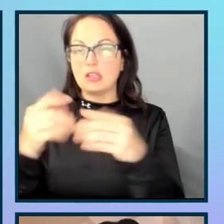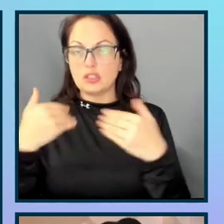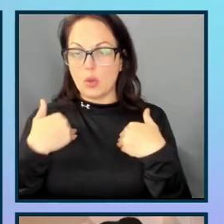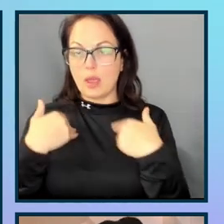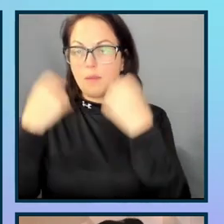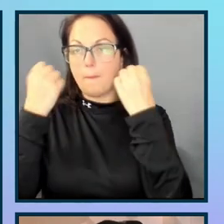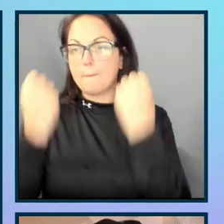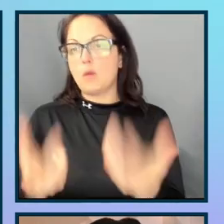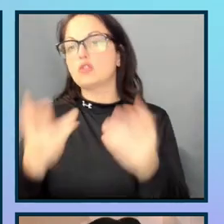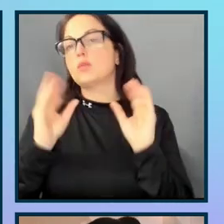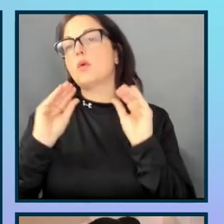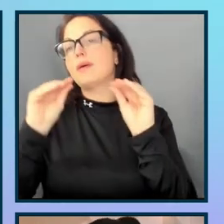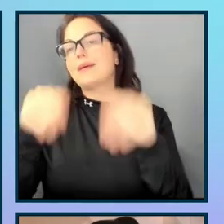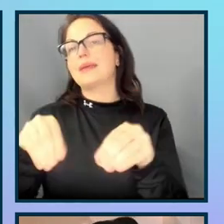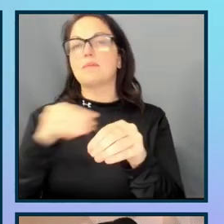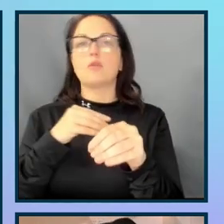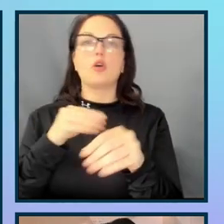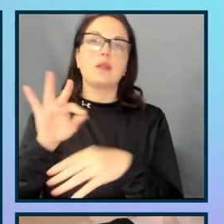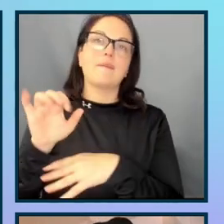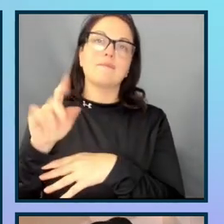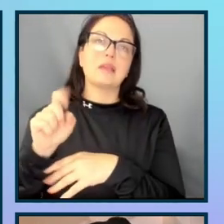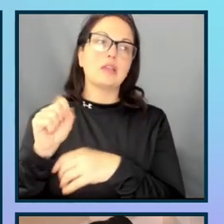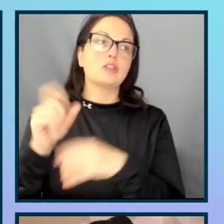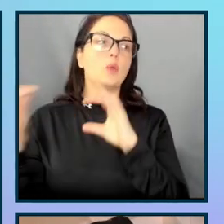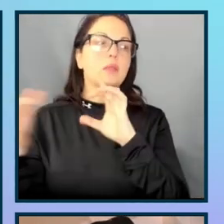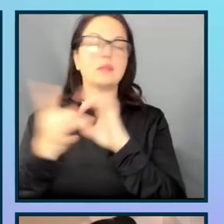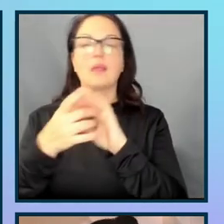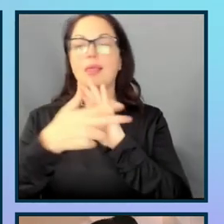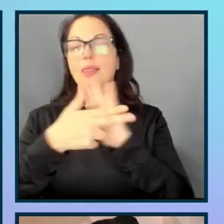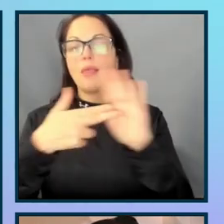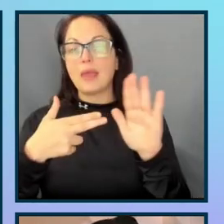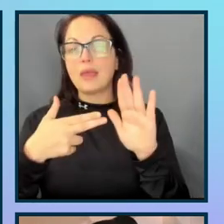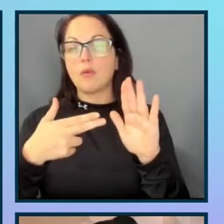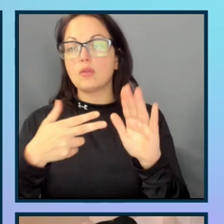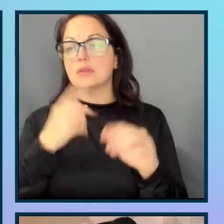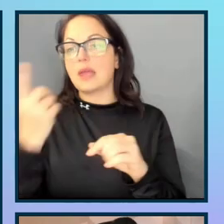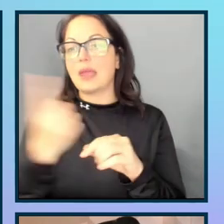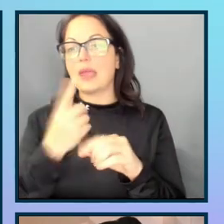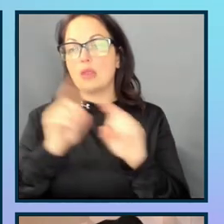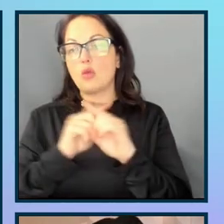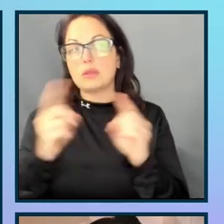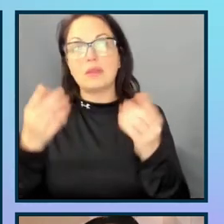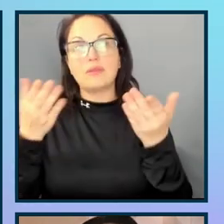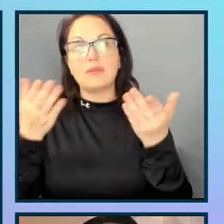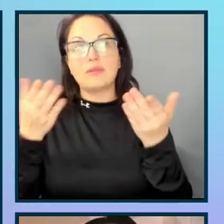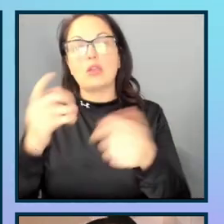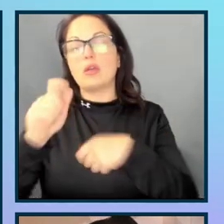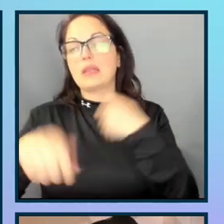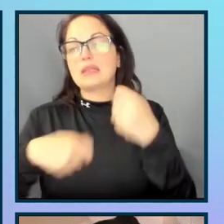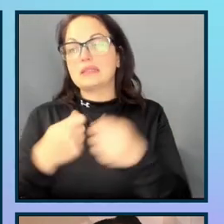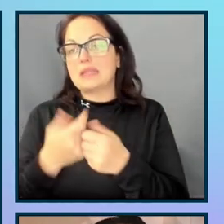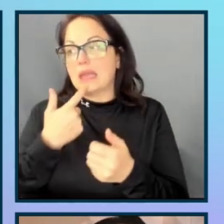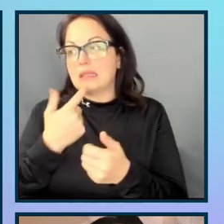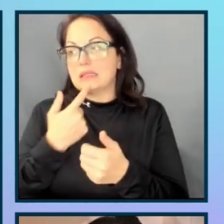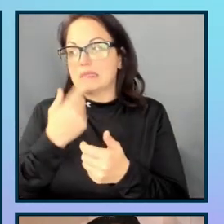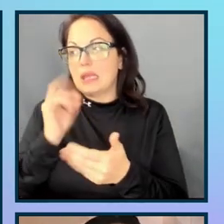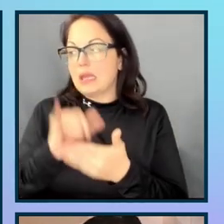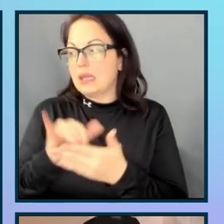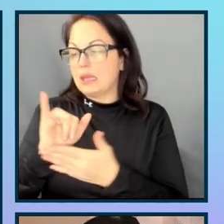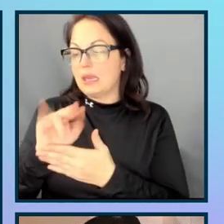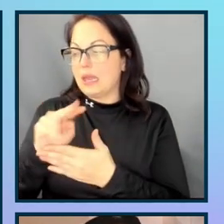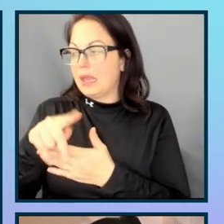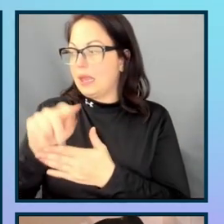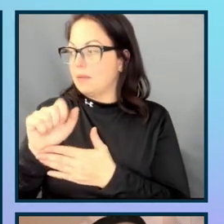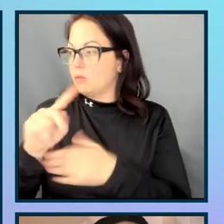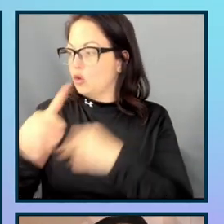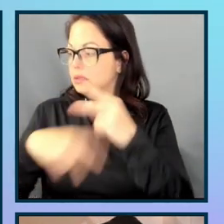input fields with their corresponding labels. And instead, the only difference here is that instead of saying input type of